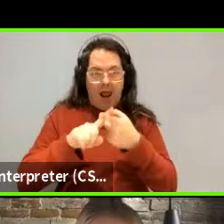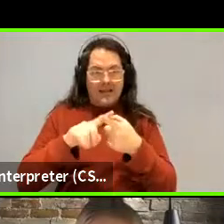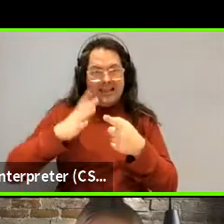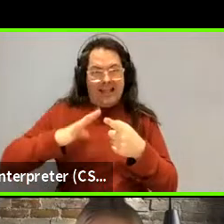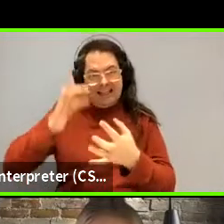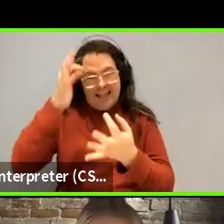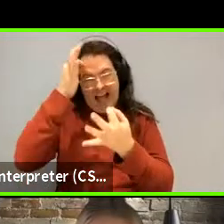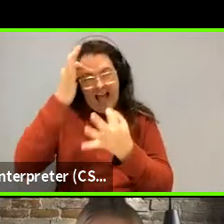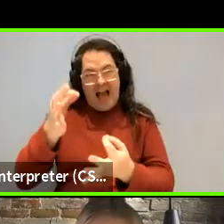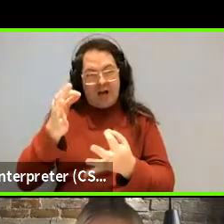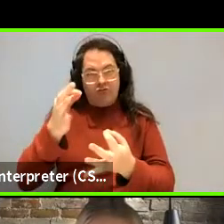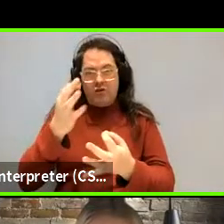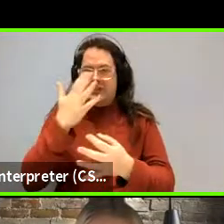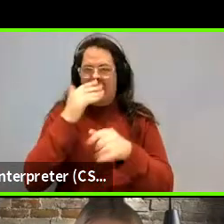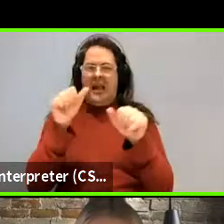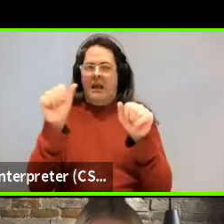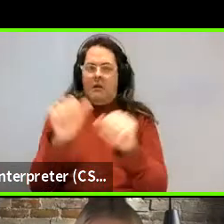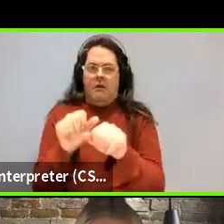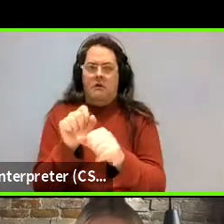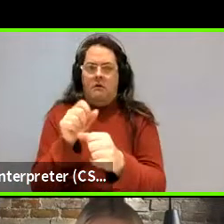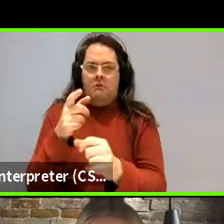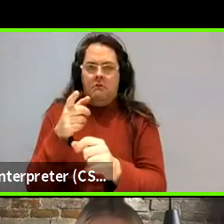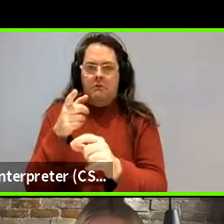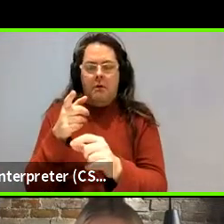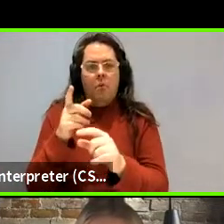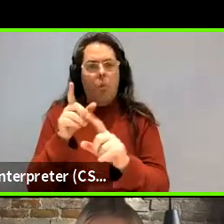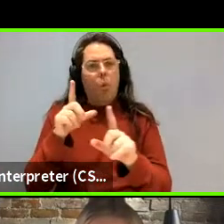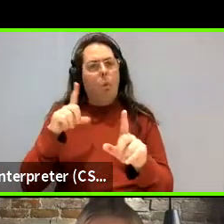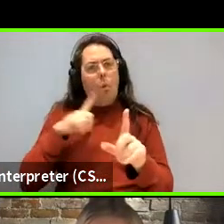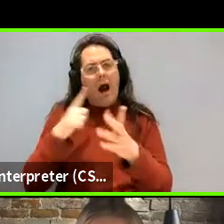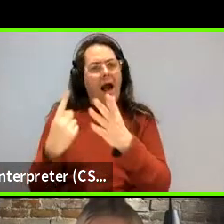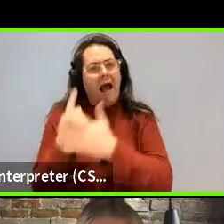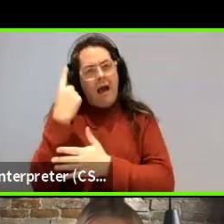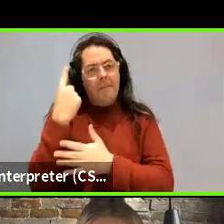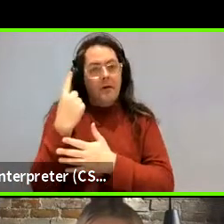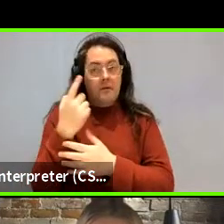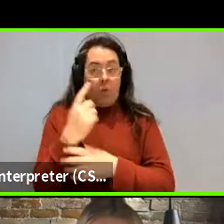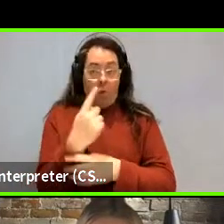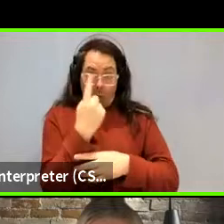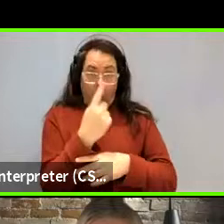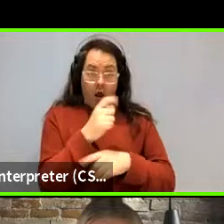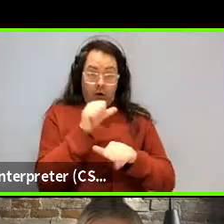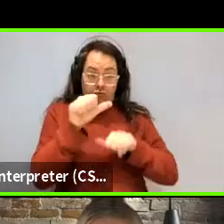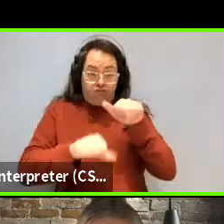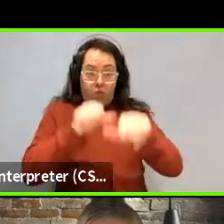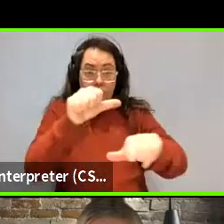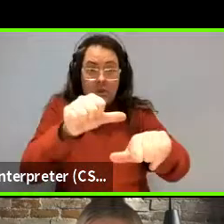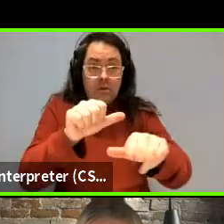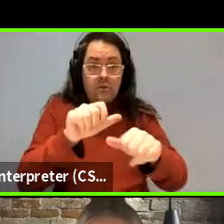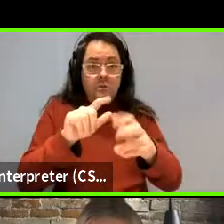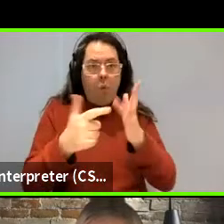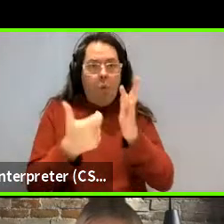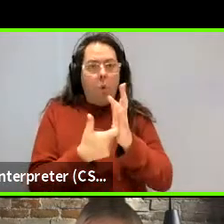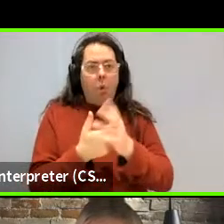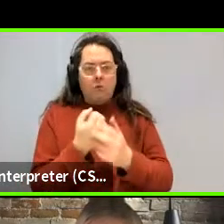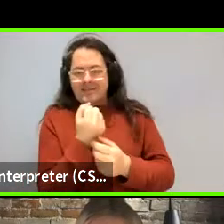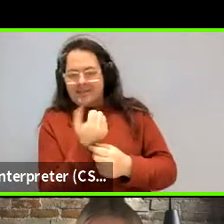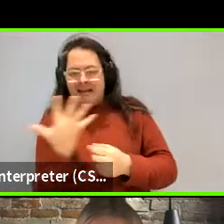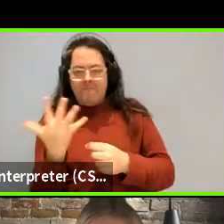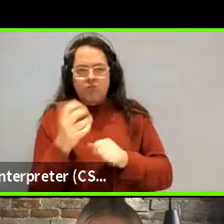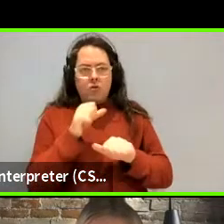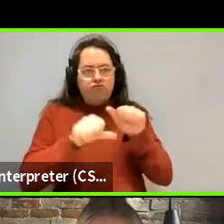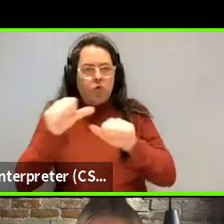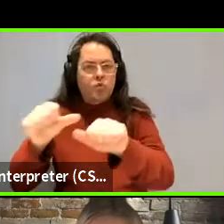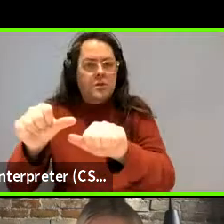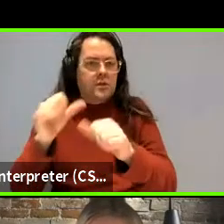what is the specific mechanism for making that happen? I imagine there's a bunch of mechanisms that would be consistent with that in some way or other. And I, uh,